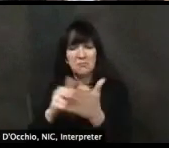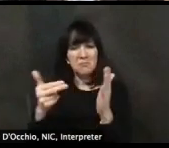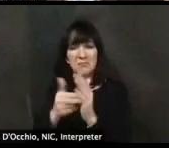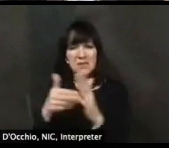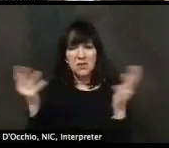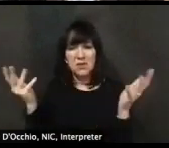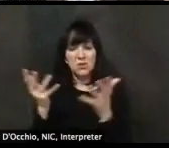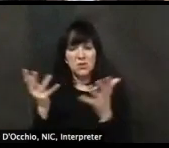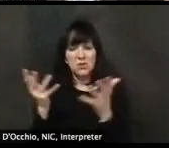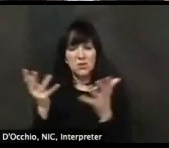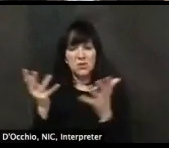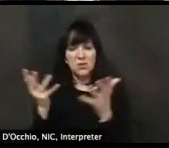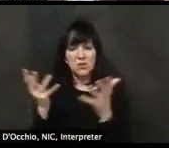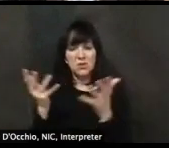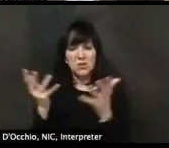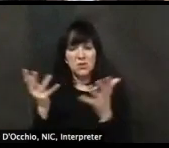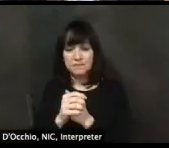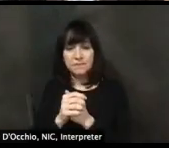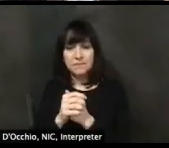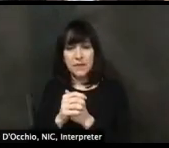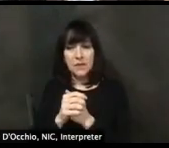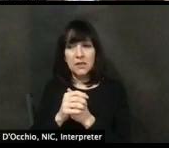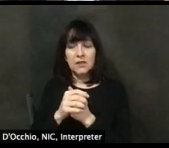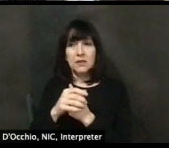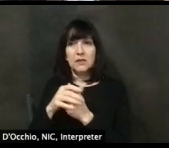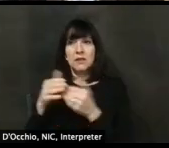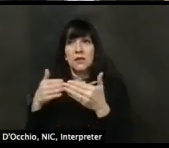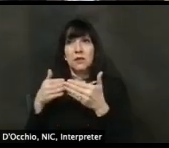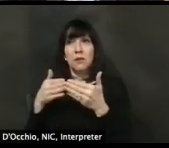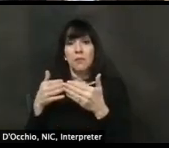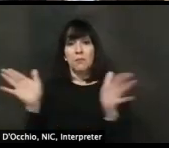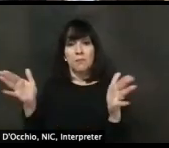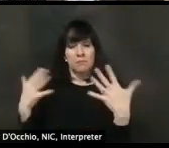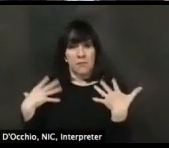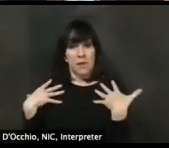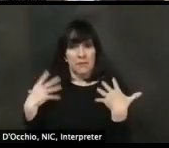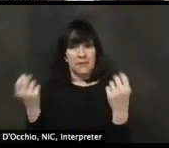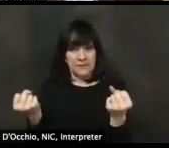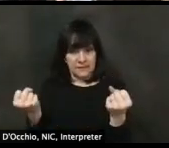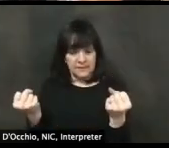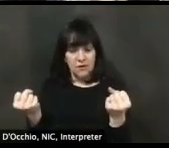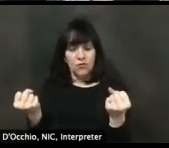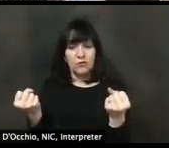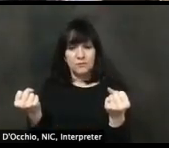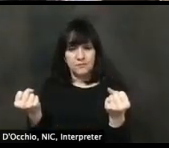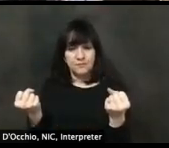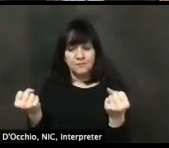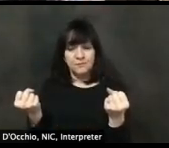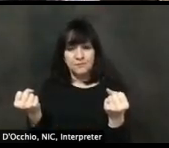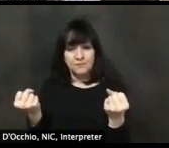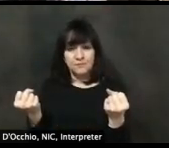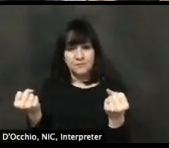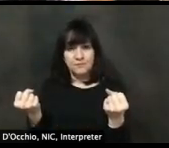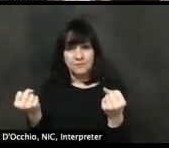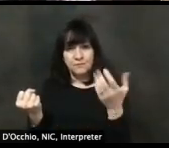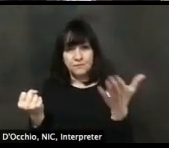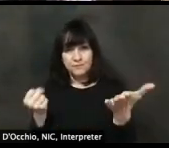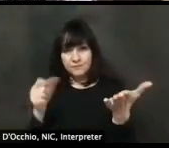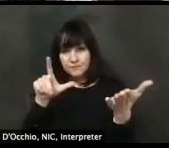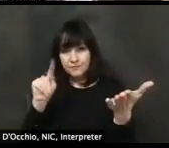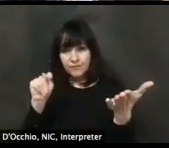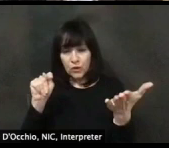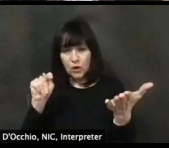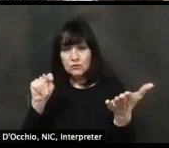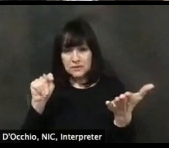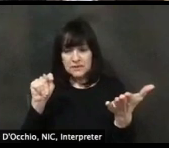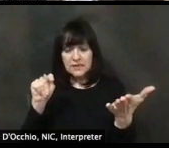tracing is core public health as my, um, public health professor, uh, Lieutenant Governor Hall long knows. Um,